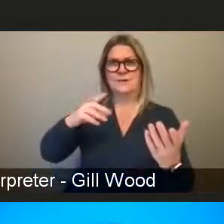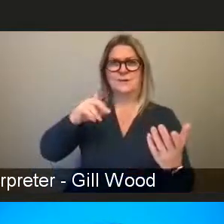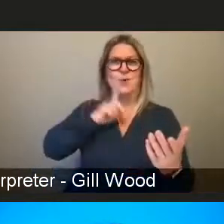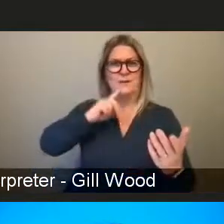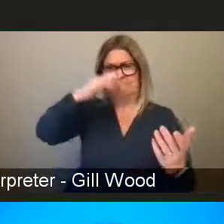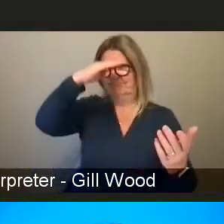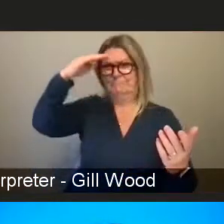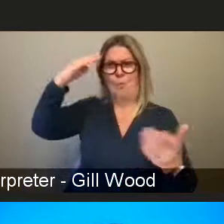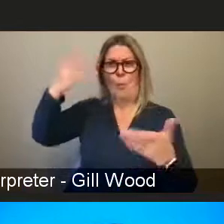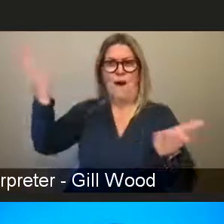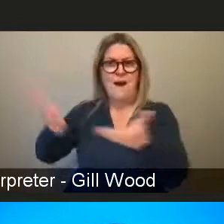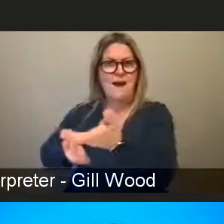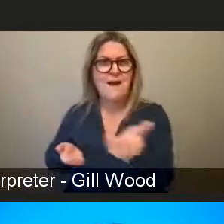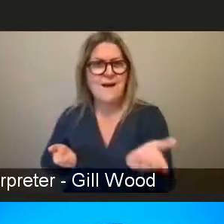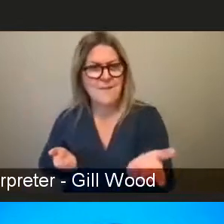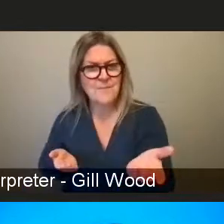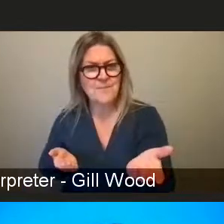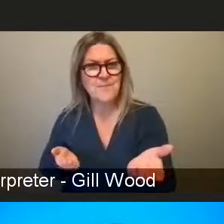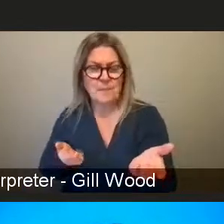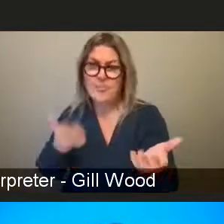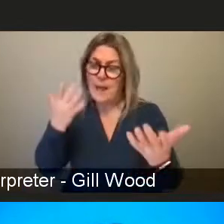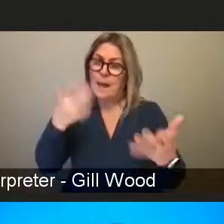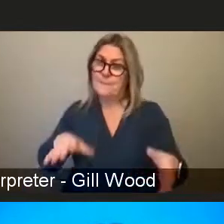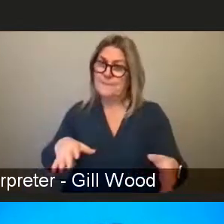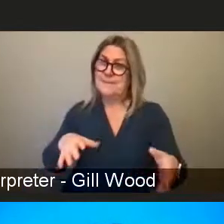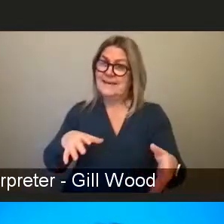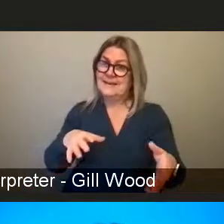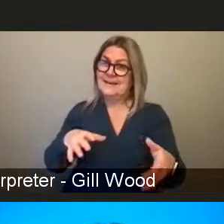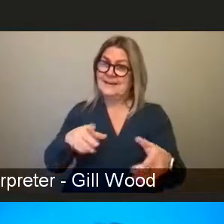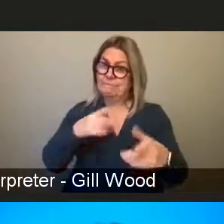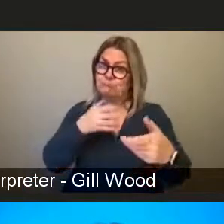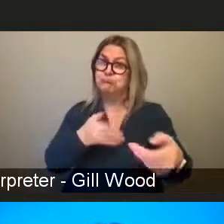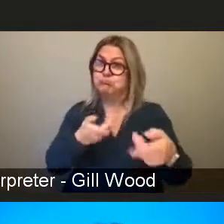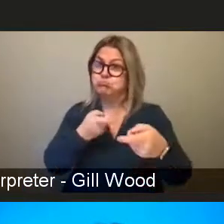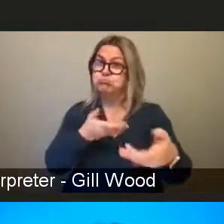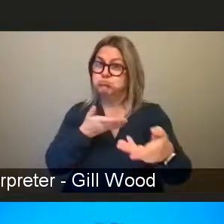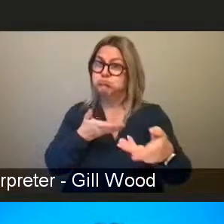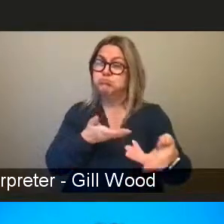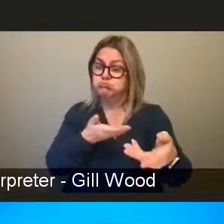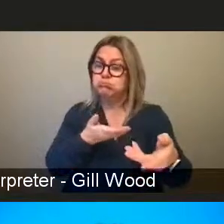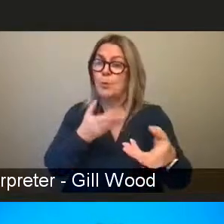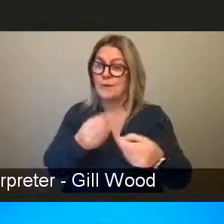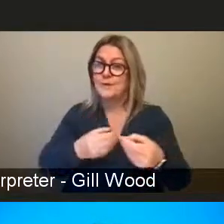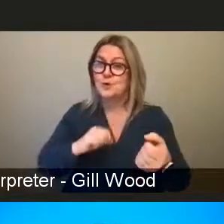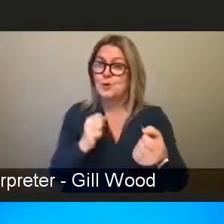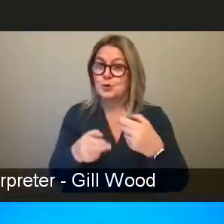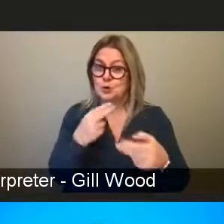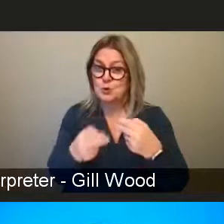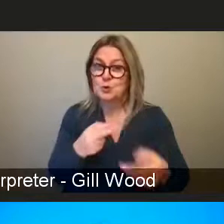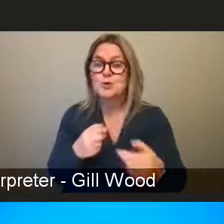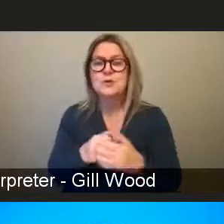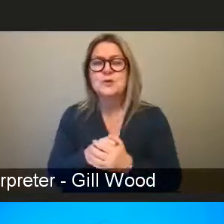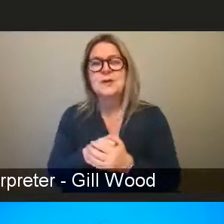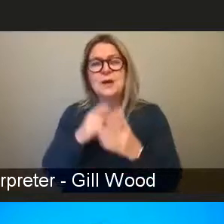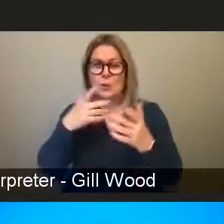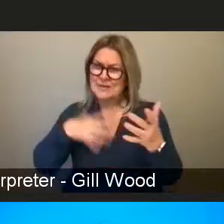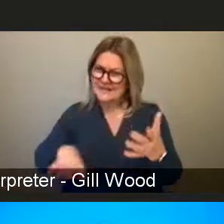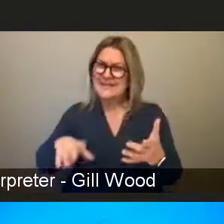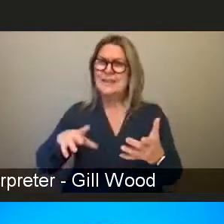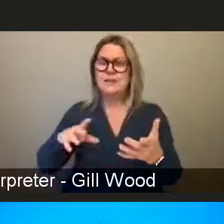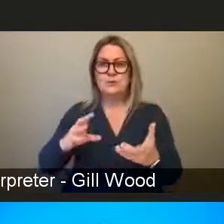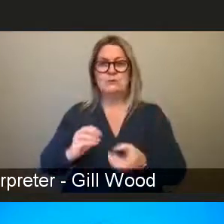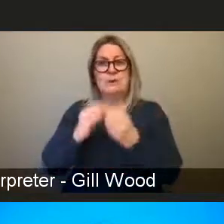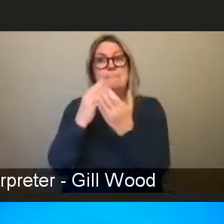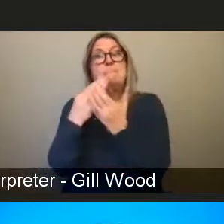Scottish News has a long, long way to go in that respect. We need to be trying to join the dots and actually